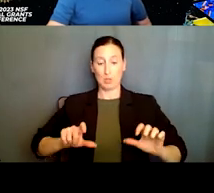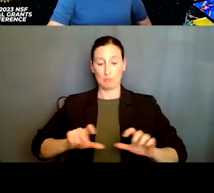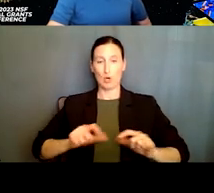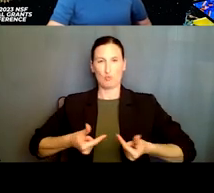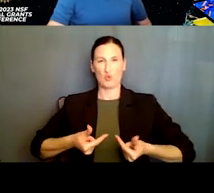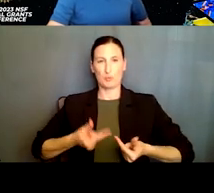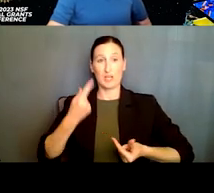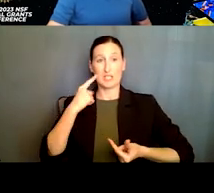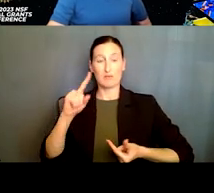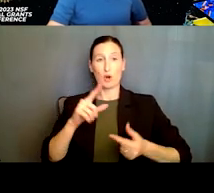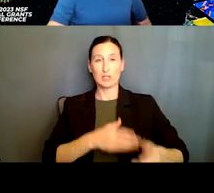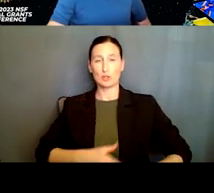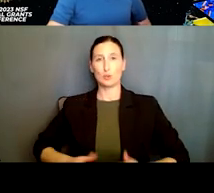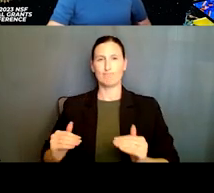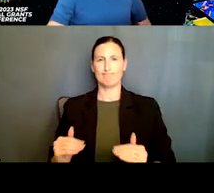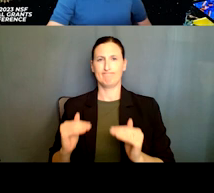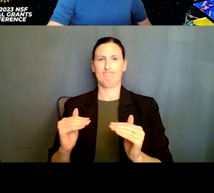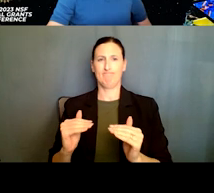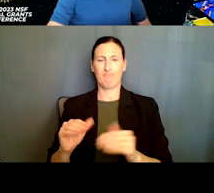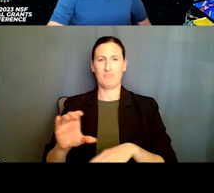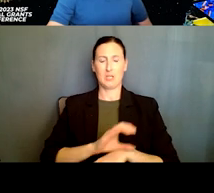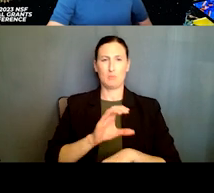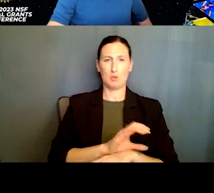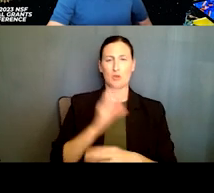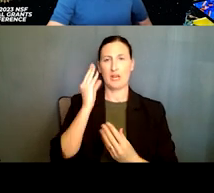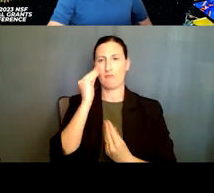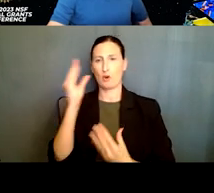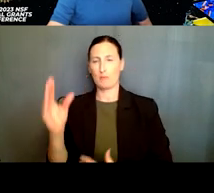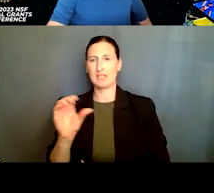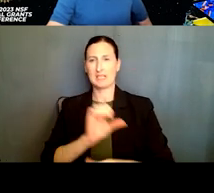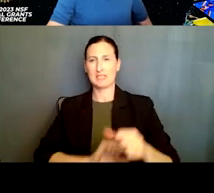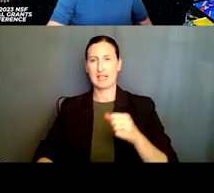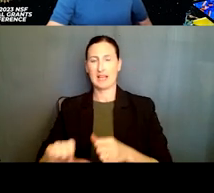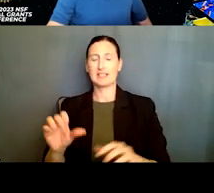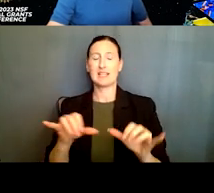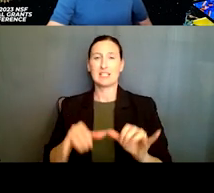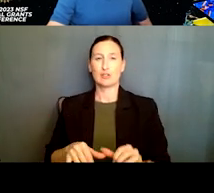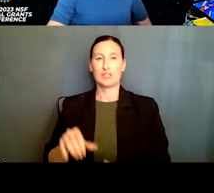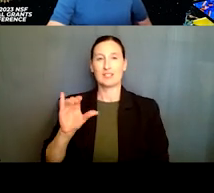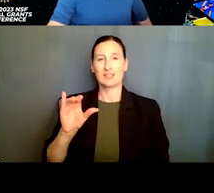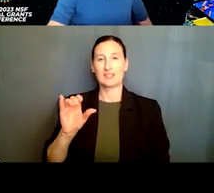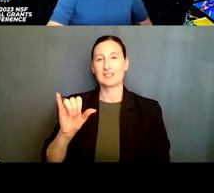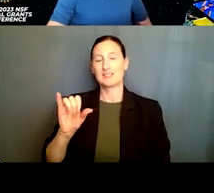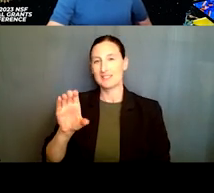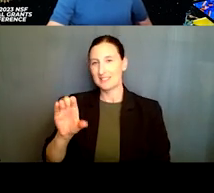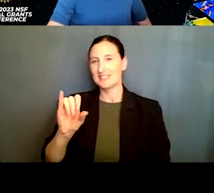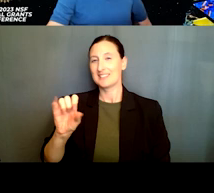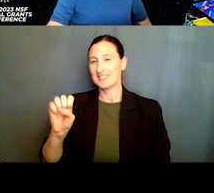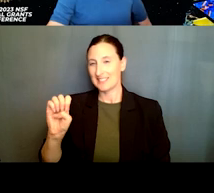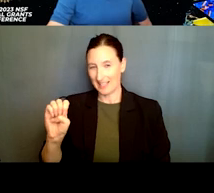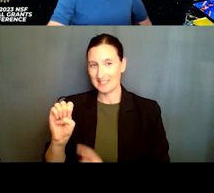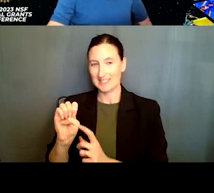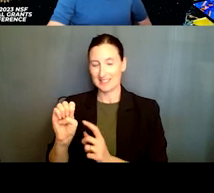its leadership in computing, communications, and information science and engineering, promote understanding of the